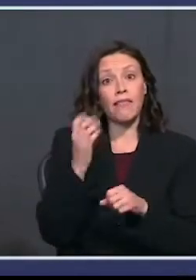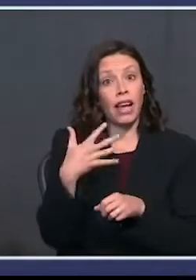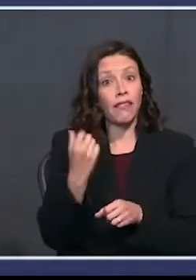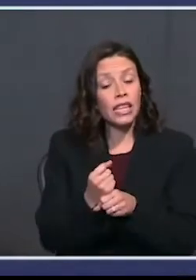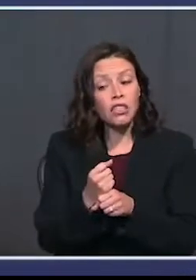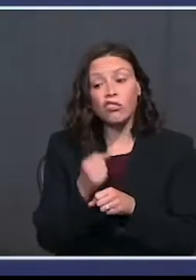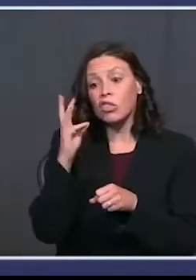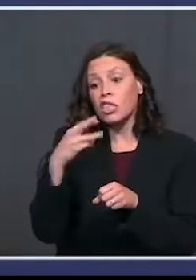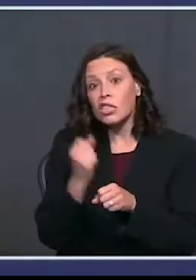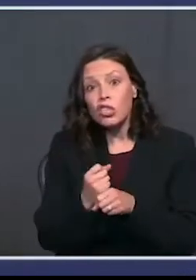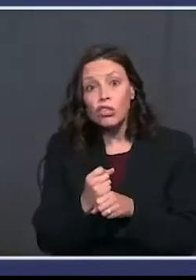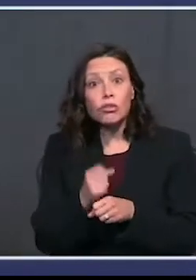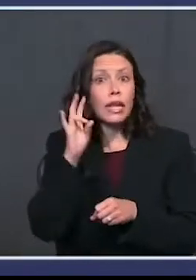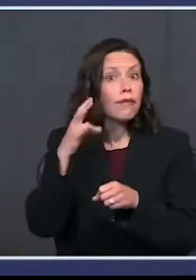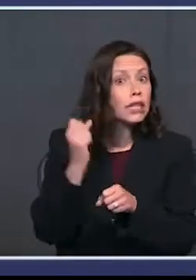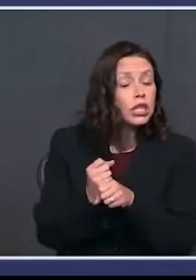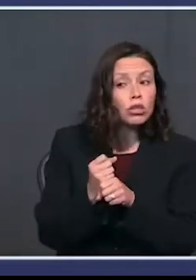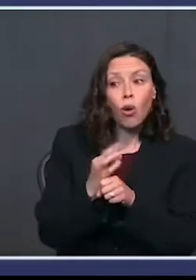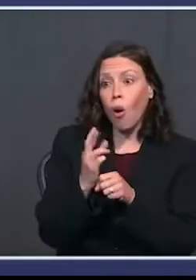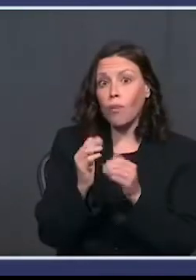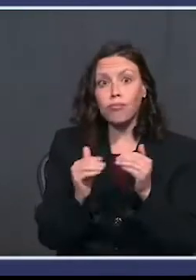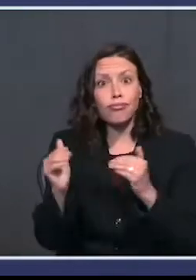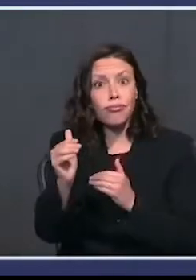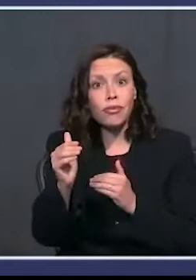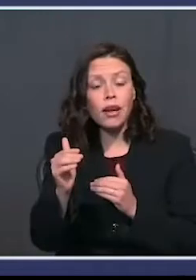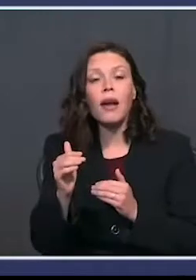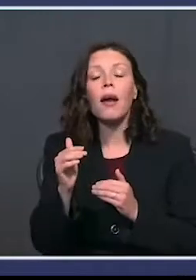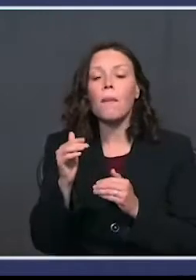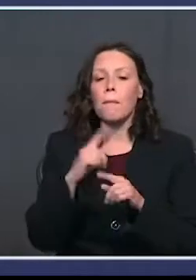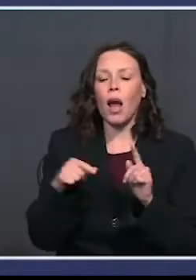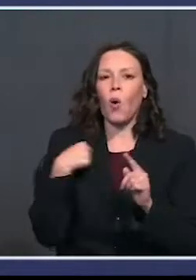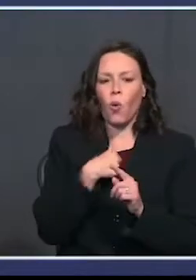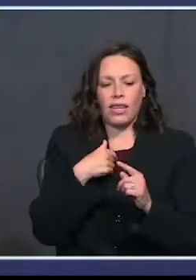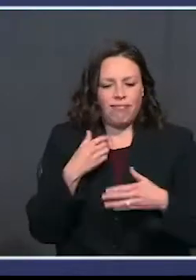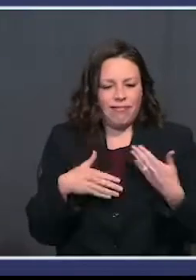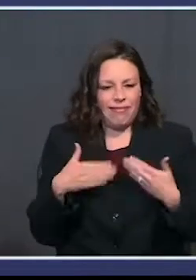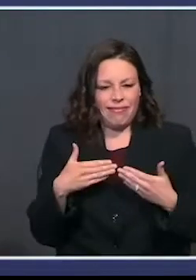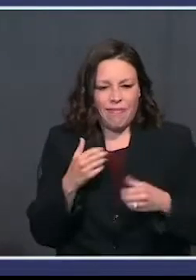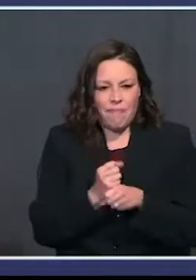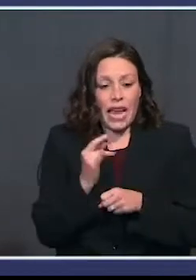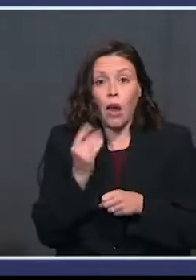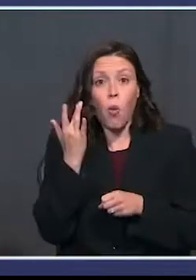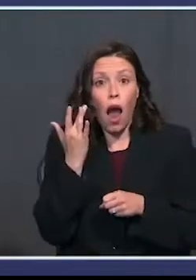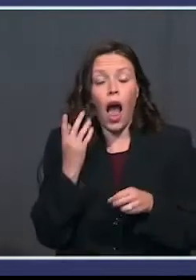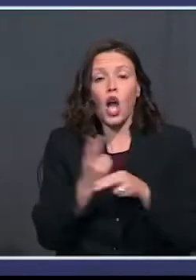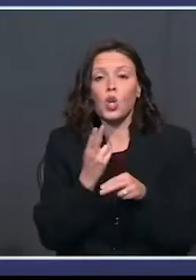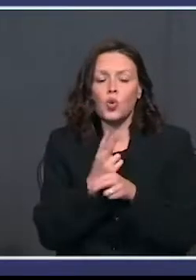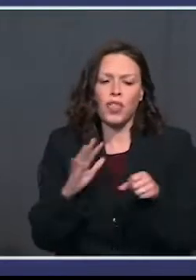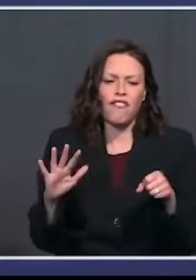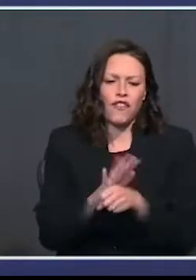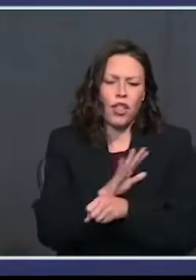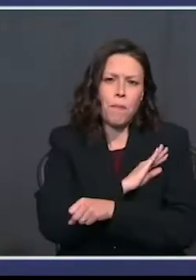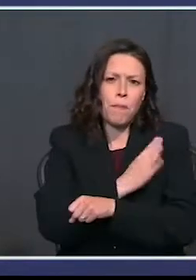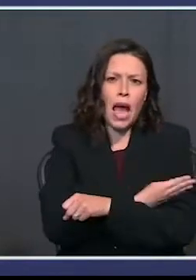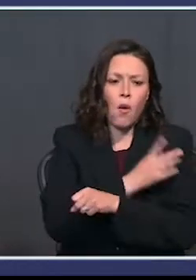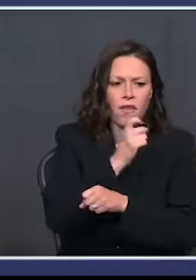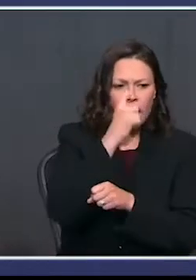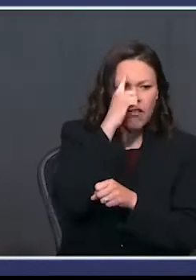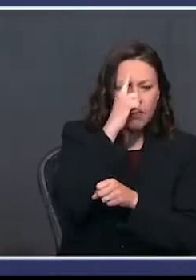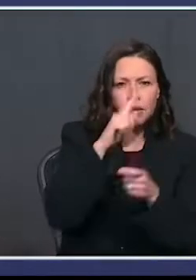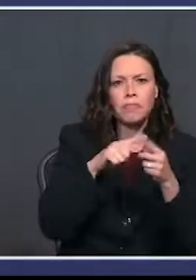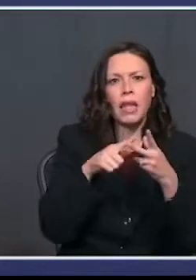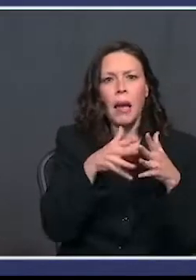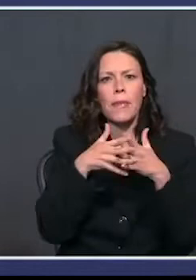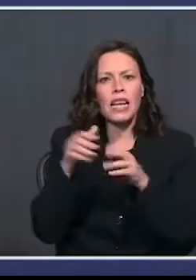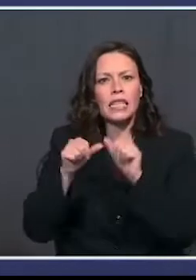years, six years, seven years, or even more. In order to achieve this goal, we harness the full power of government, the genius of